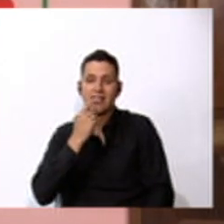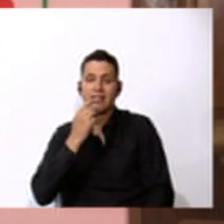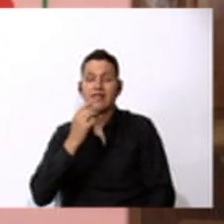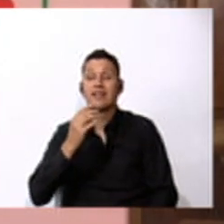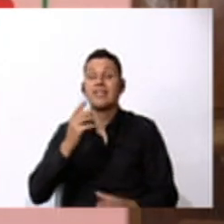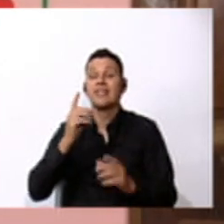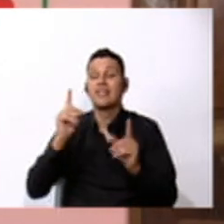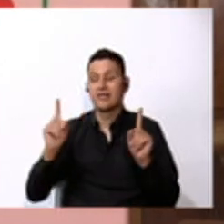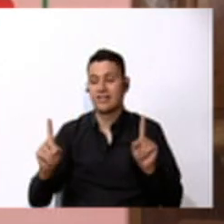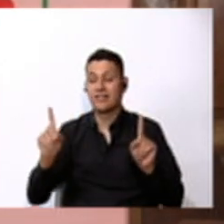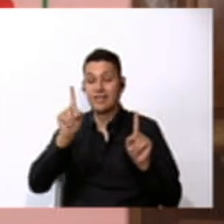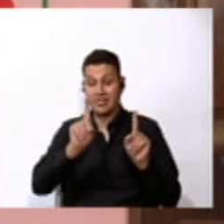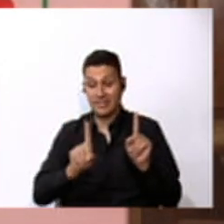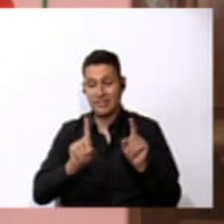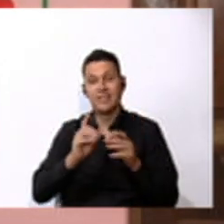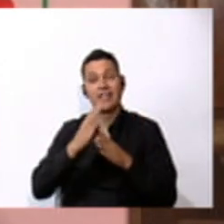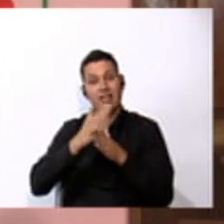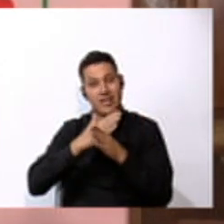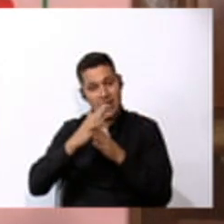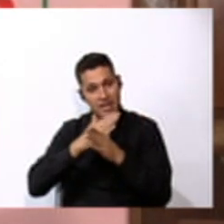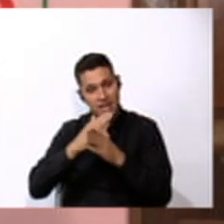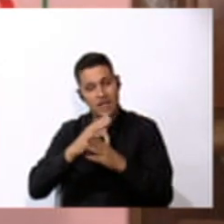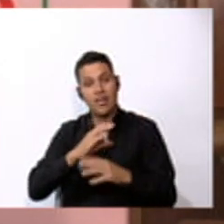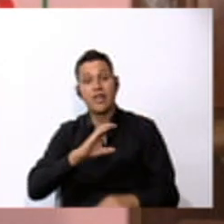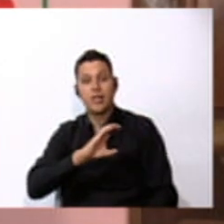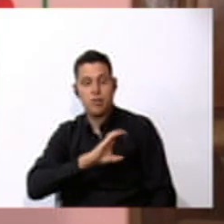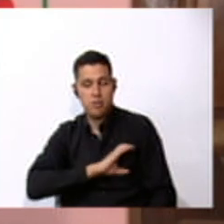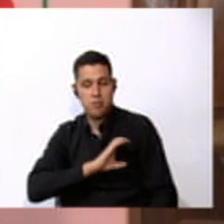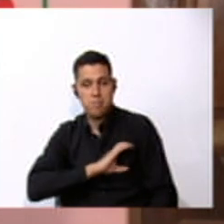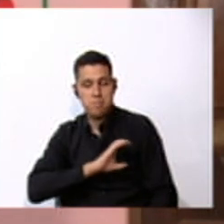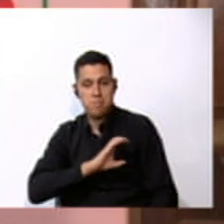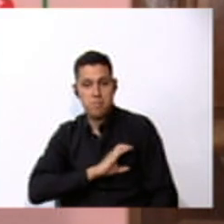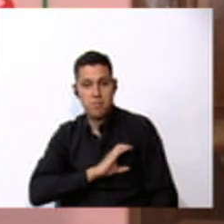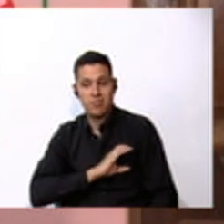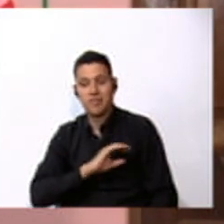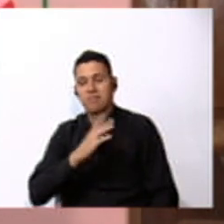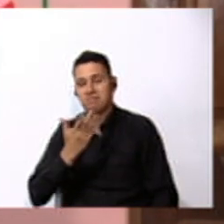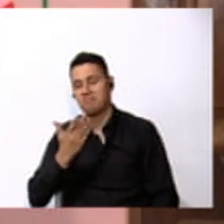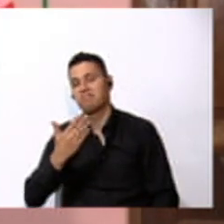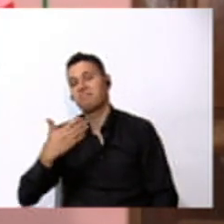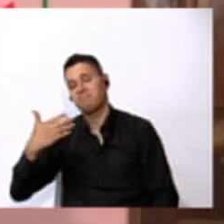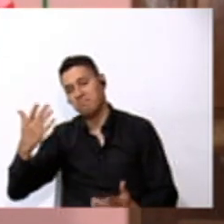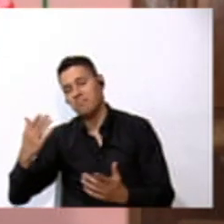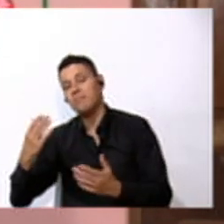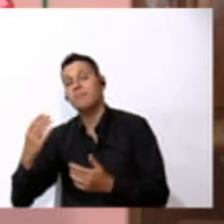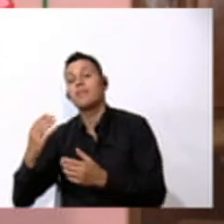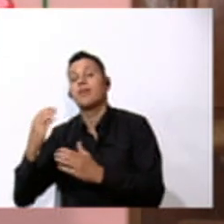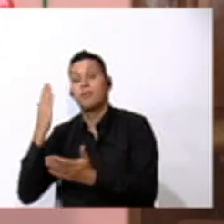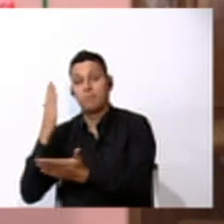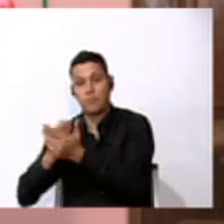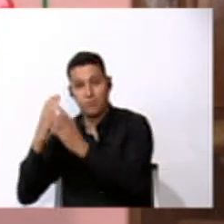the police and the bus stop. Excellent.